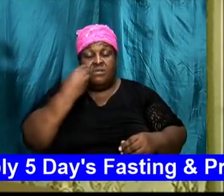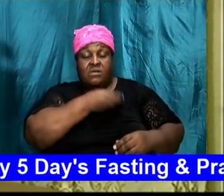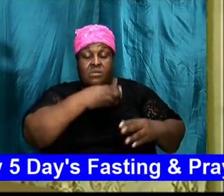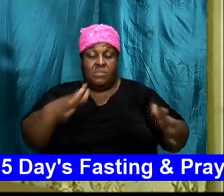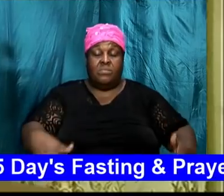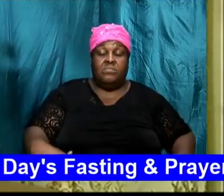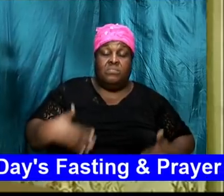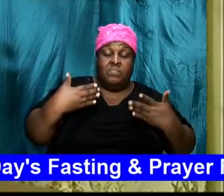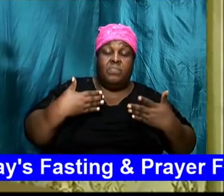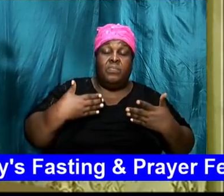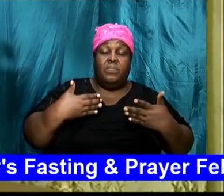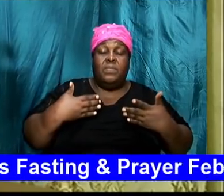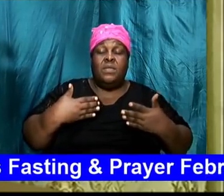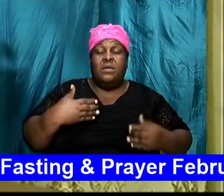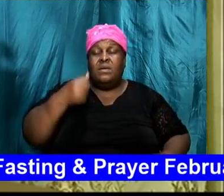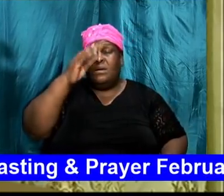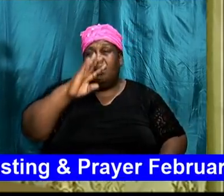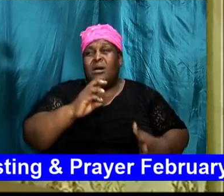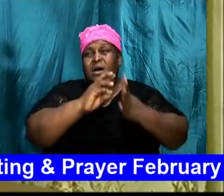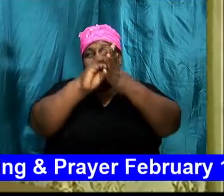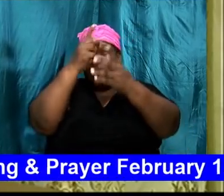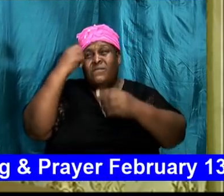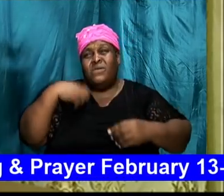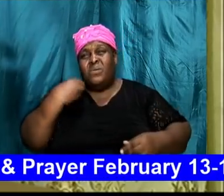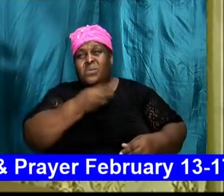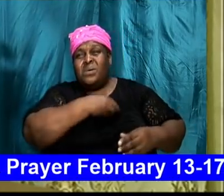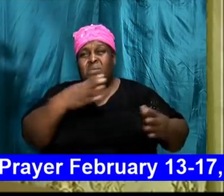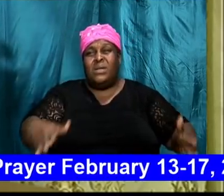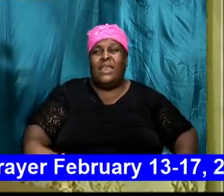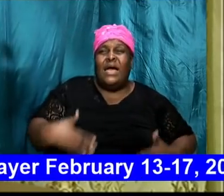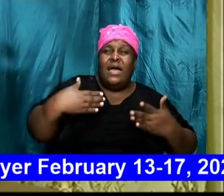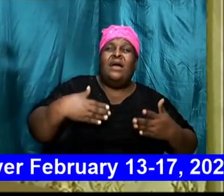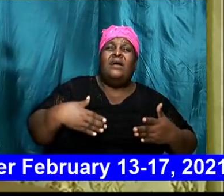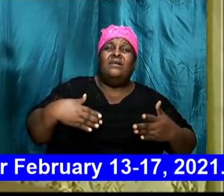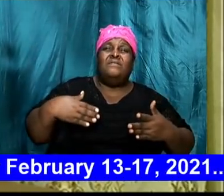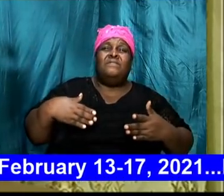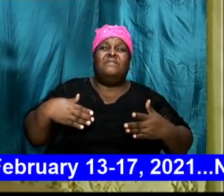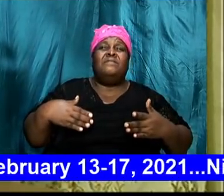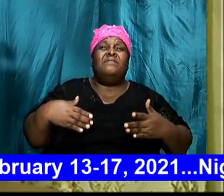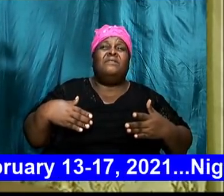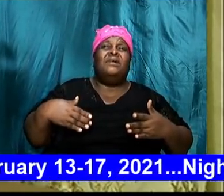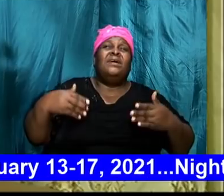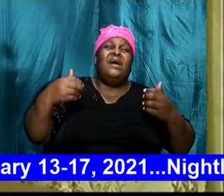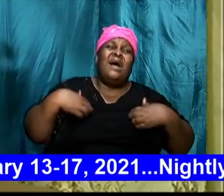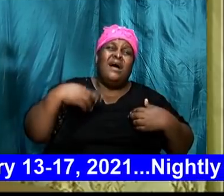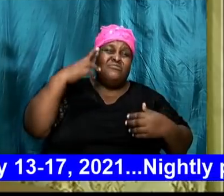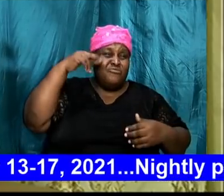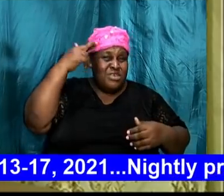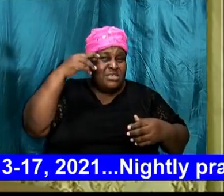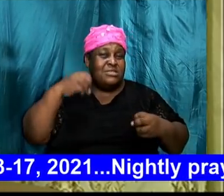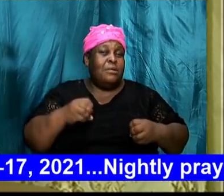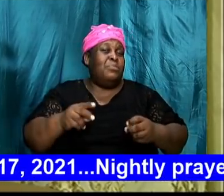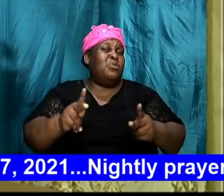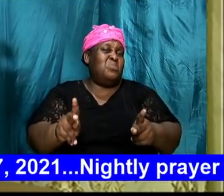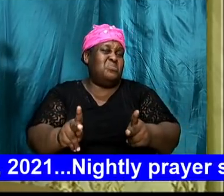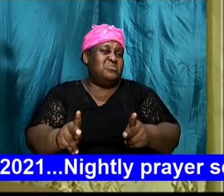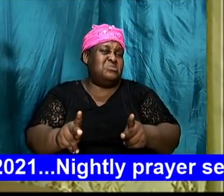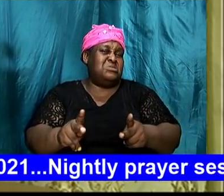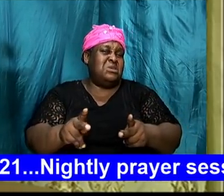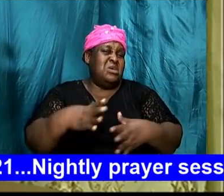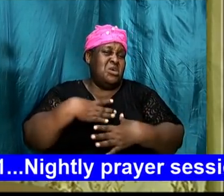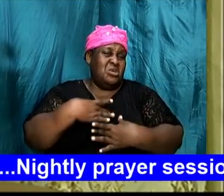God's will for our life has reason and it has purpose. If we are interested in knowing God's plan